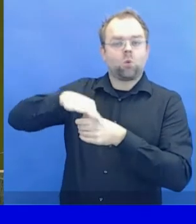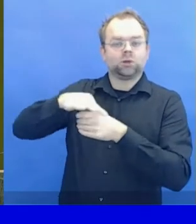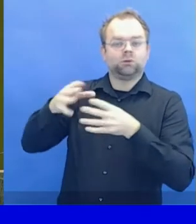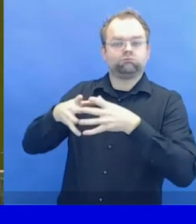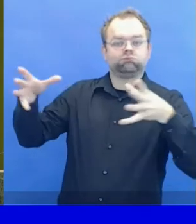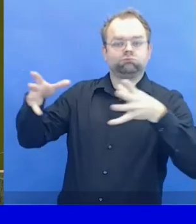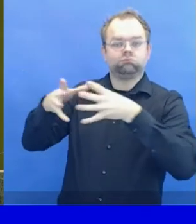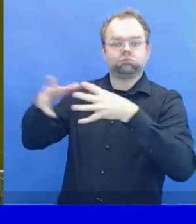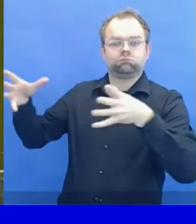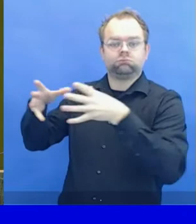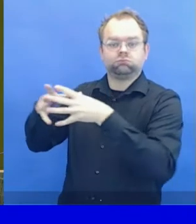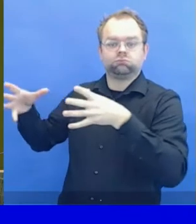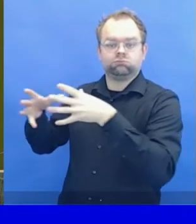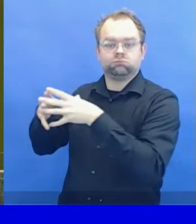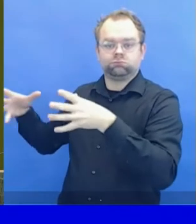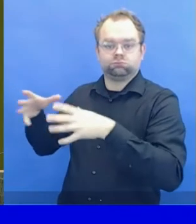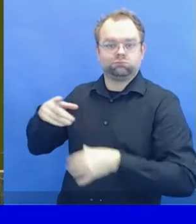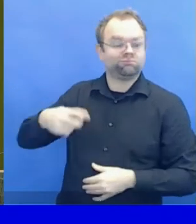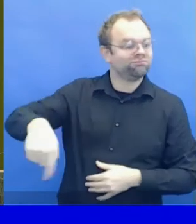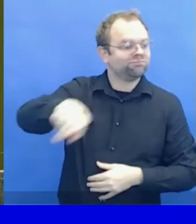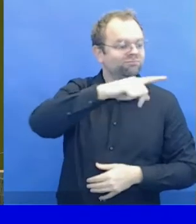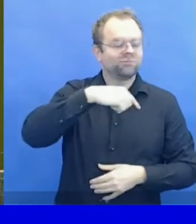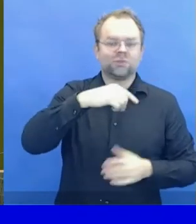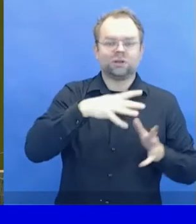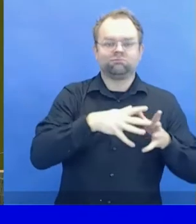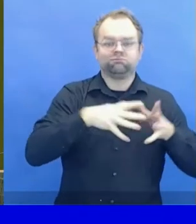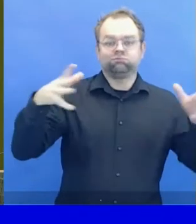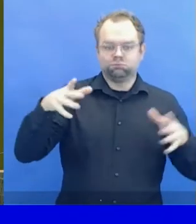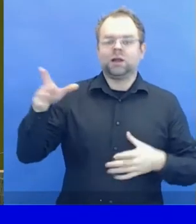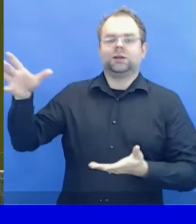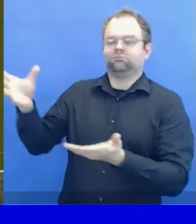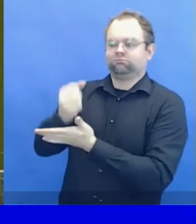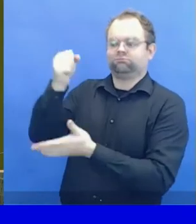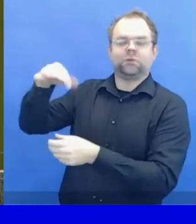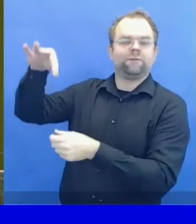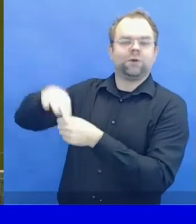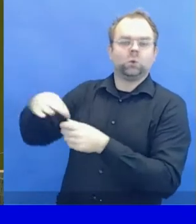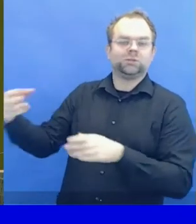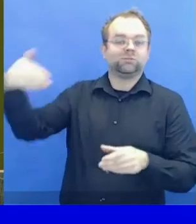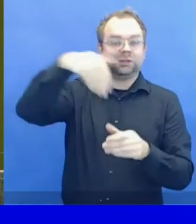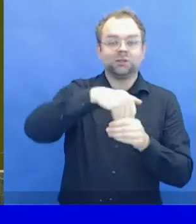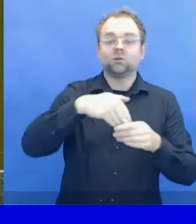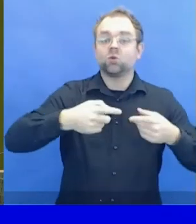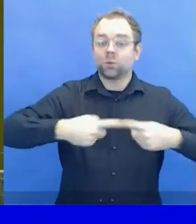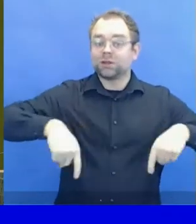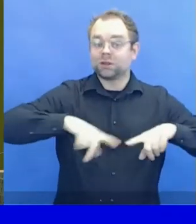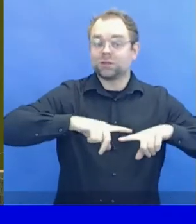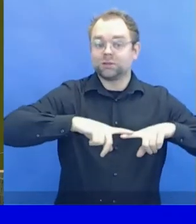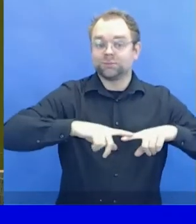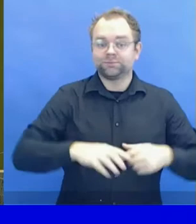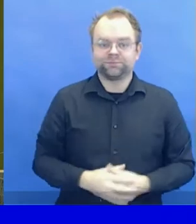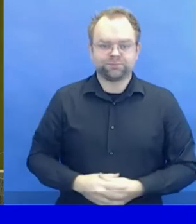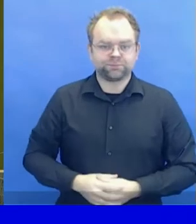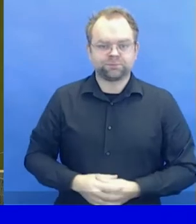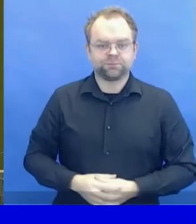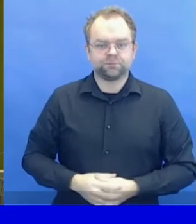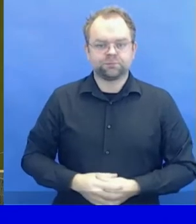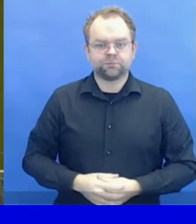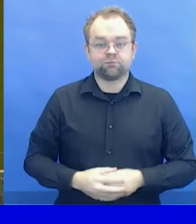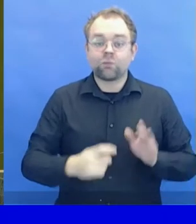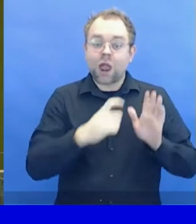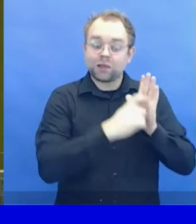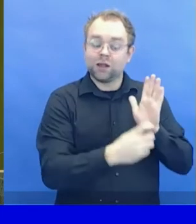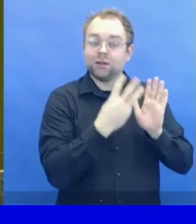high moral standing and recognized competence and experience in the field covered by the Convention. When